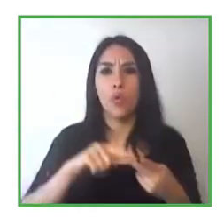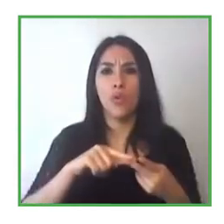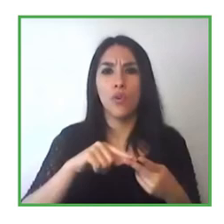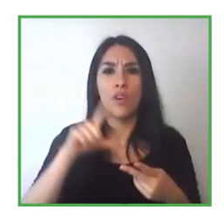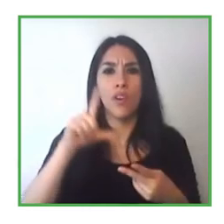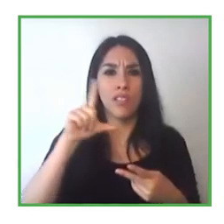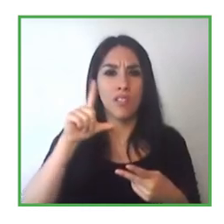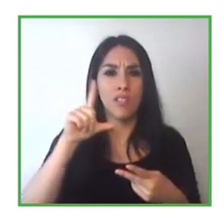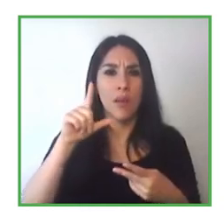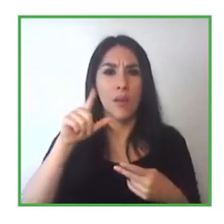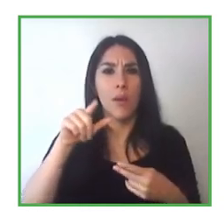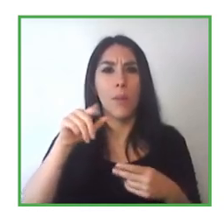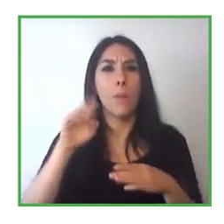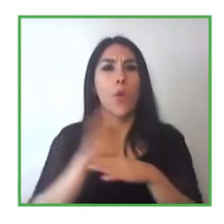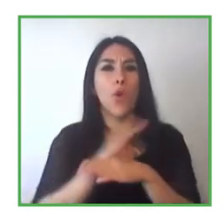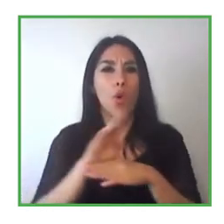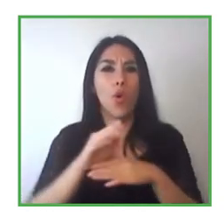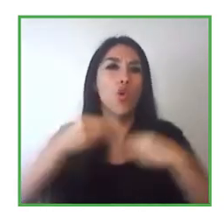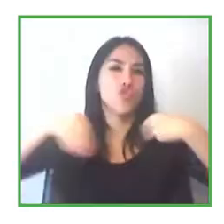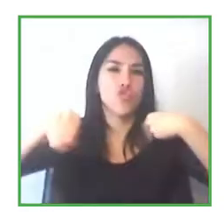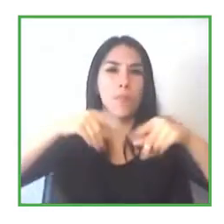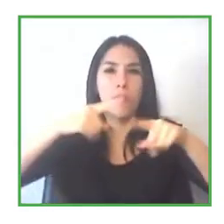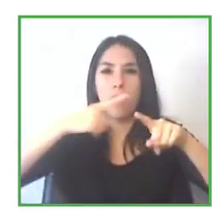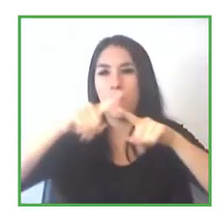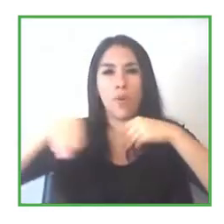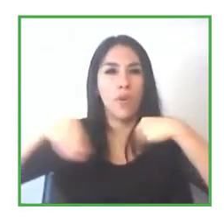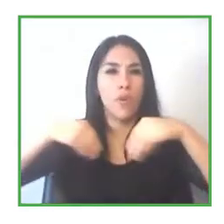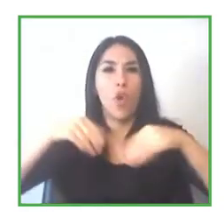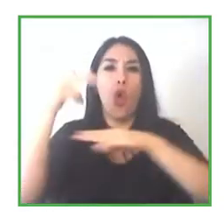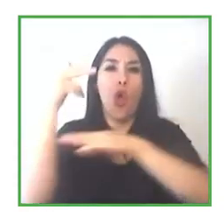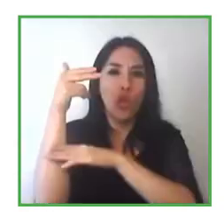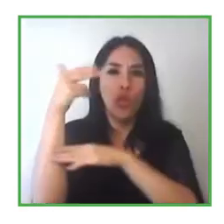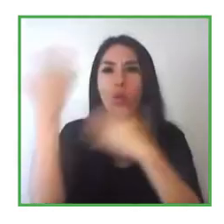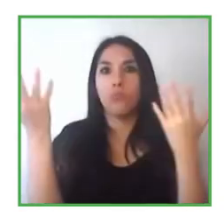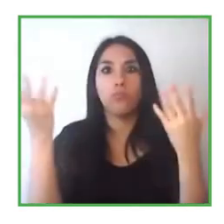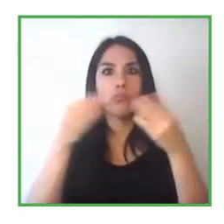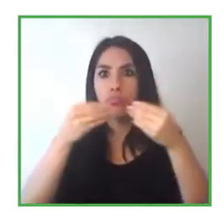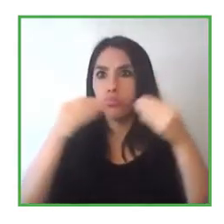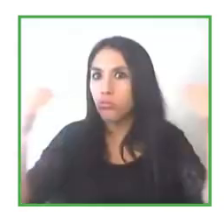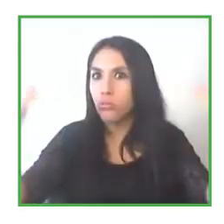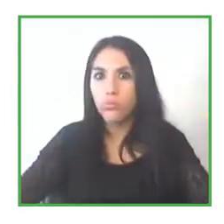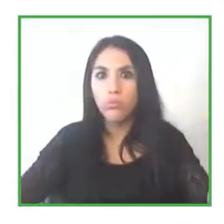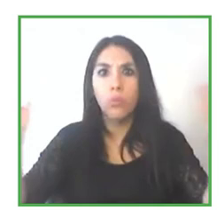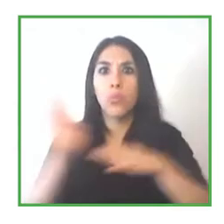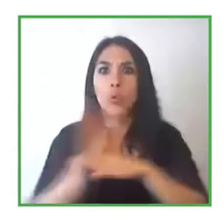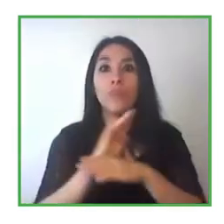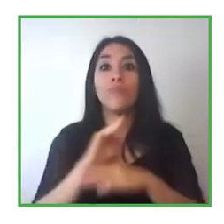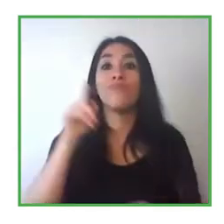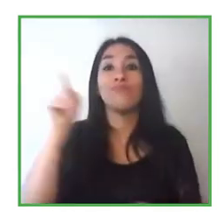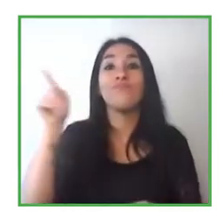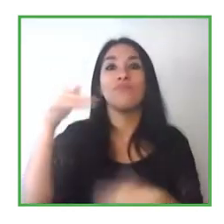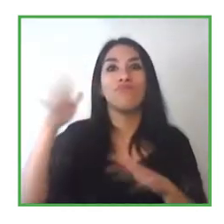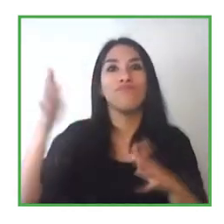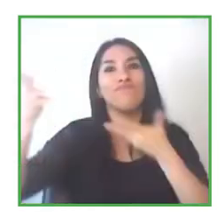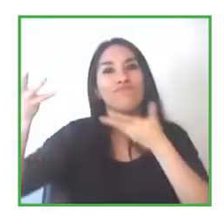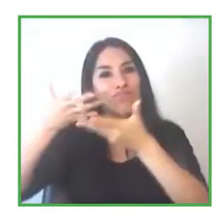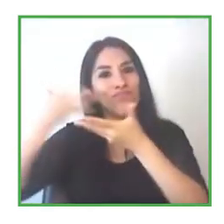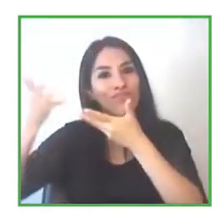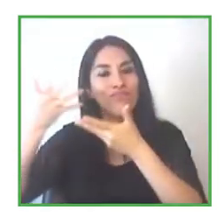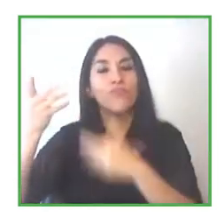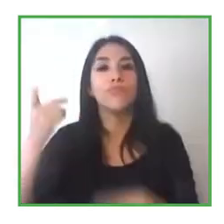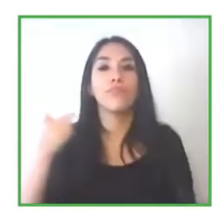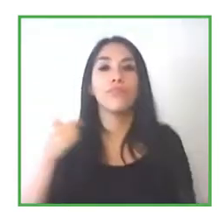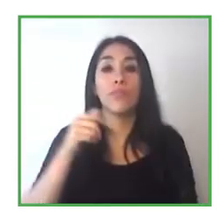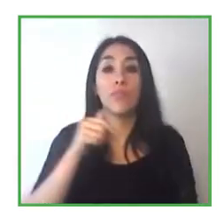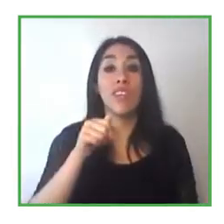hotels and many many other big companies so we close agreements with the human resources